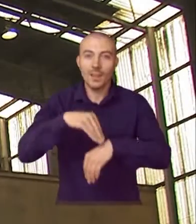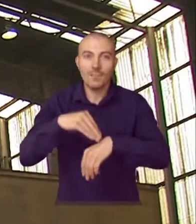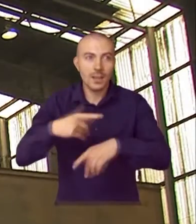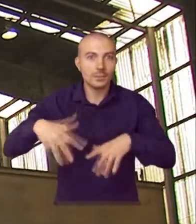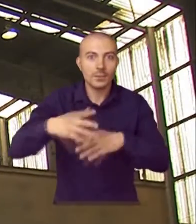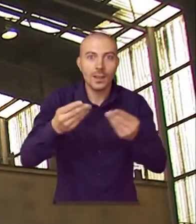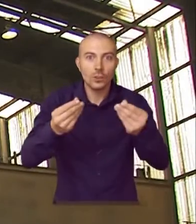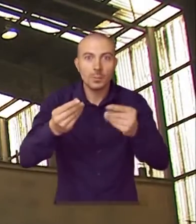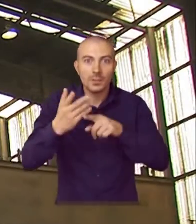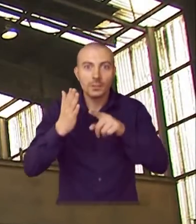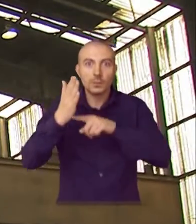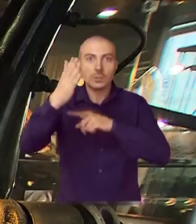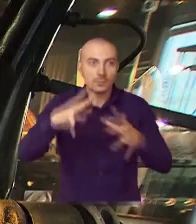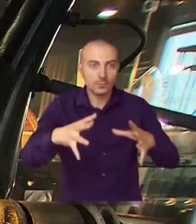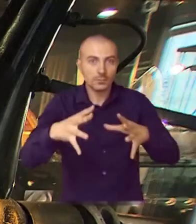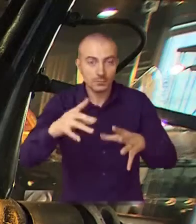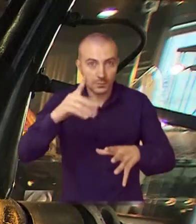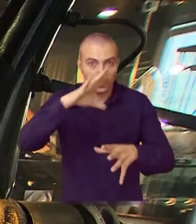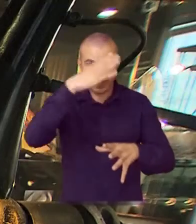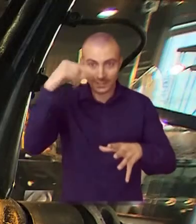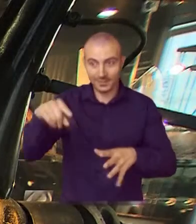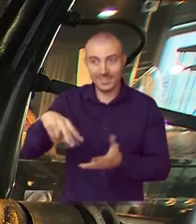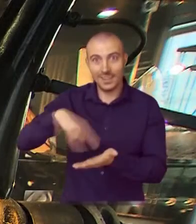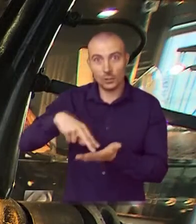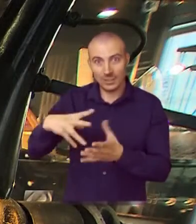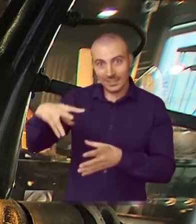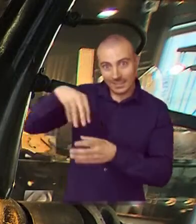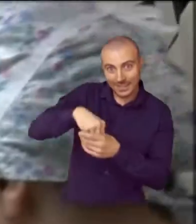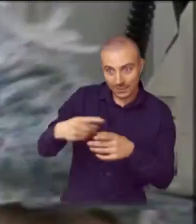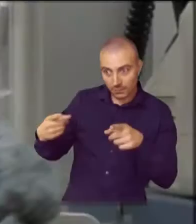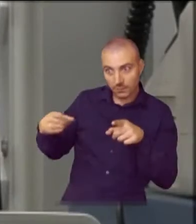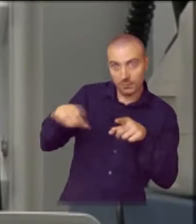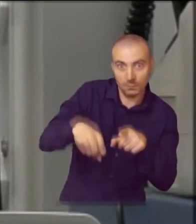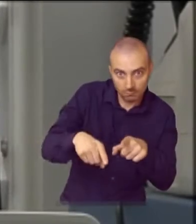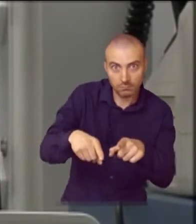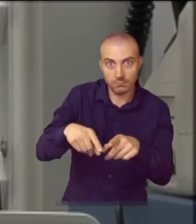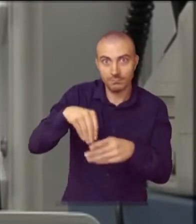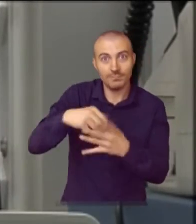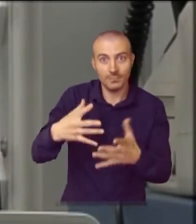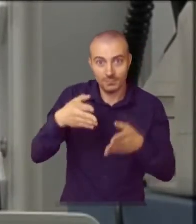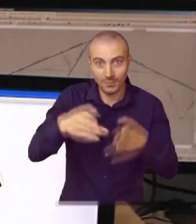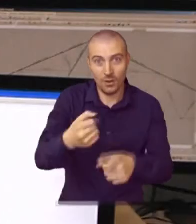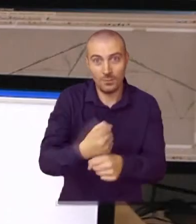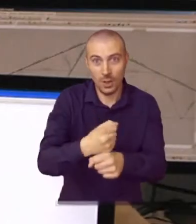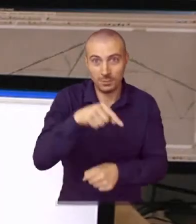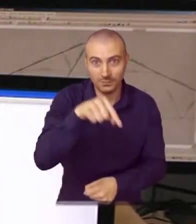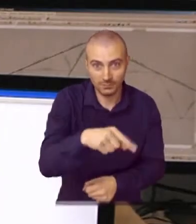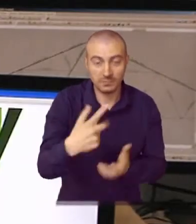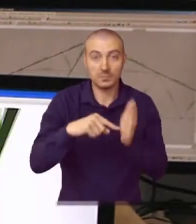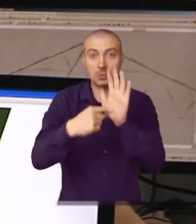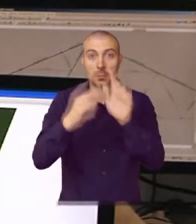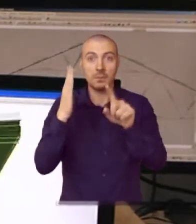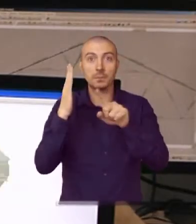The effects of these economic and demographic trends must be combined with the effects that technological trends may also have unemployment.